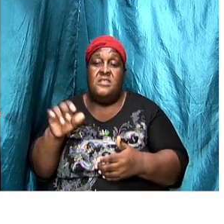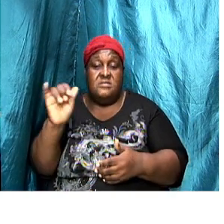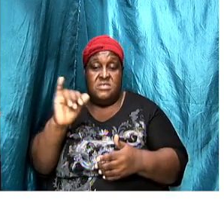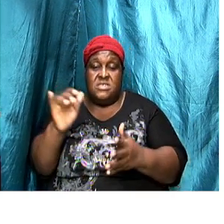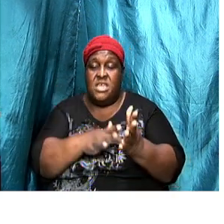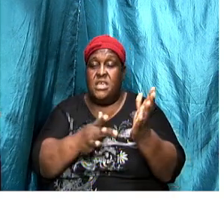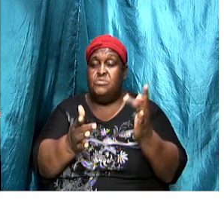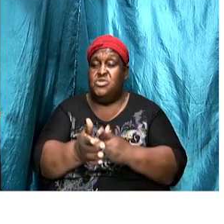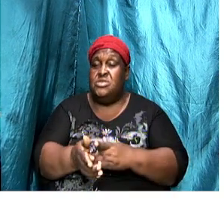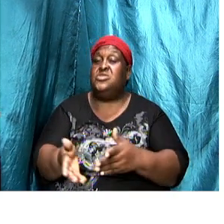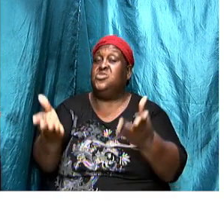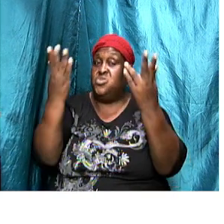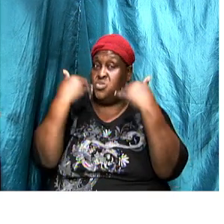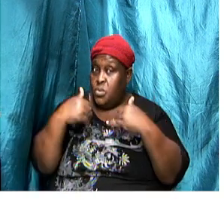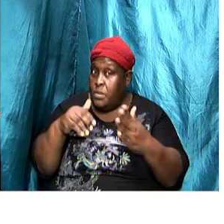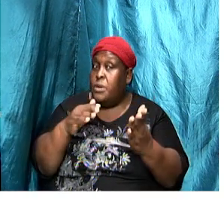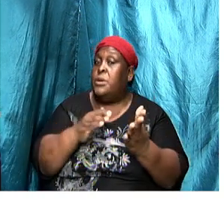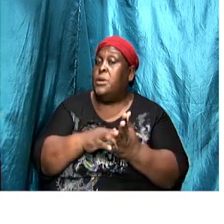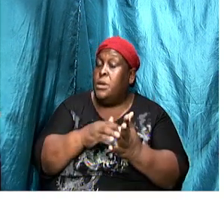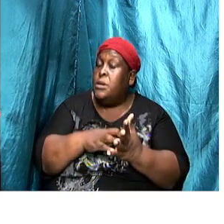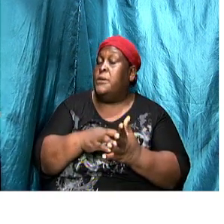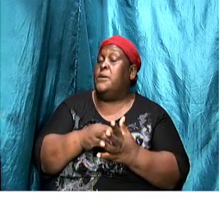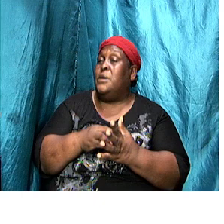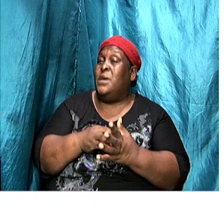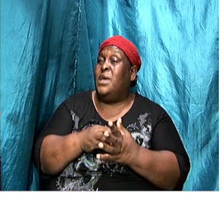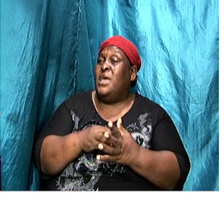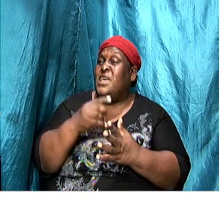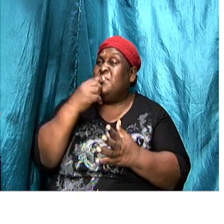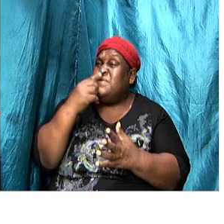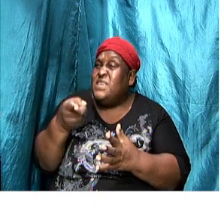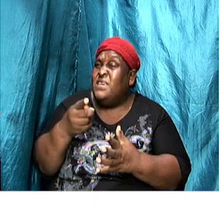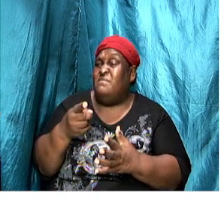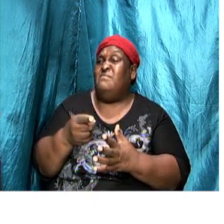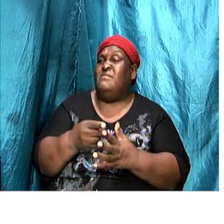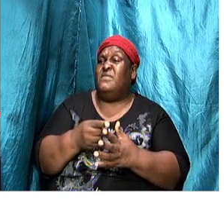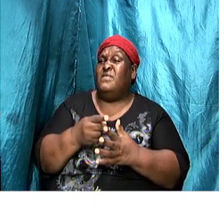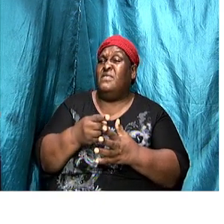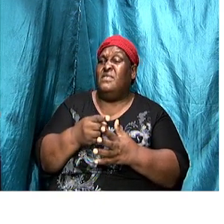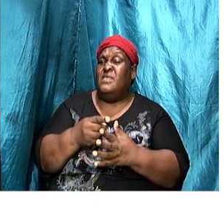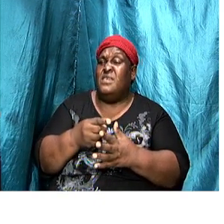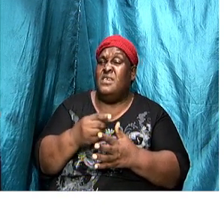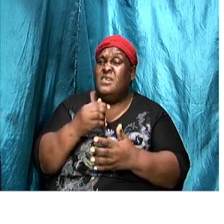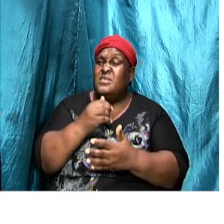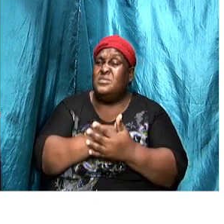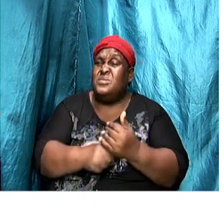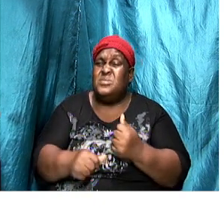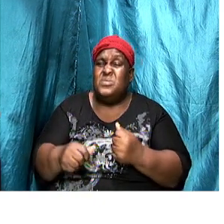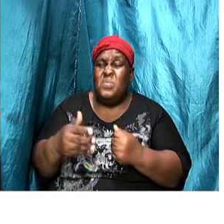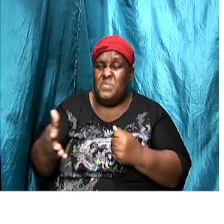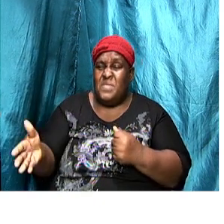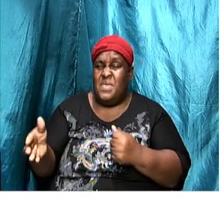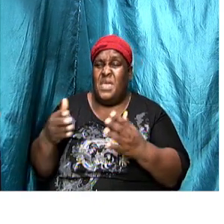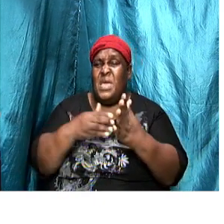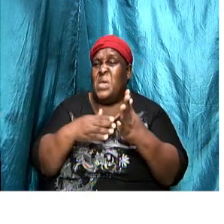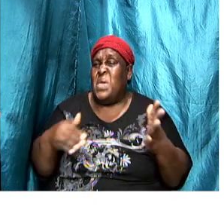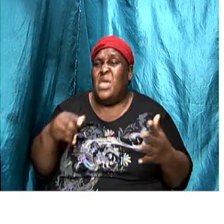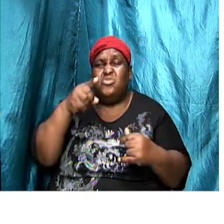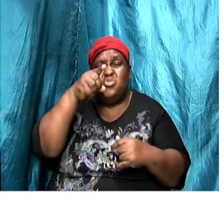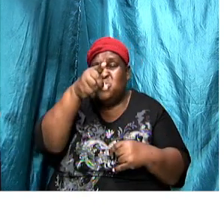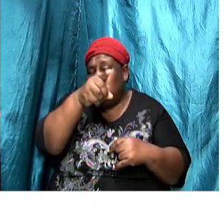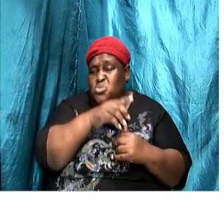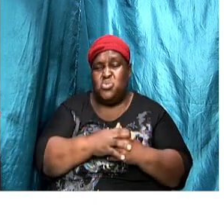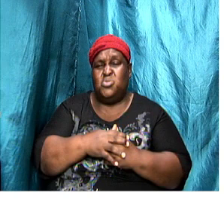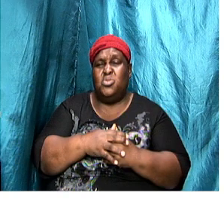come around now and say I have somewhat against you you have